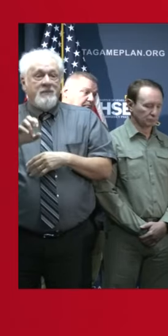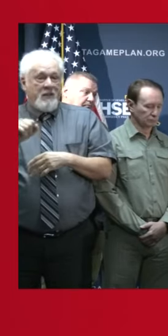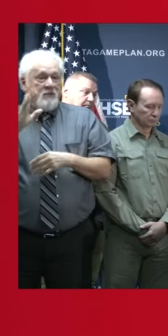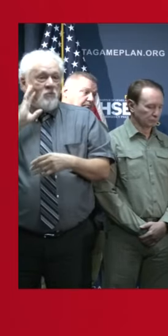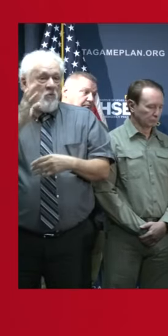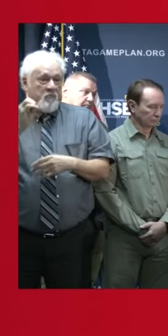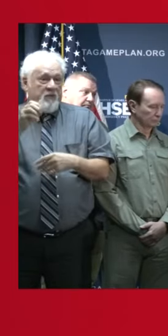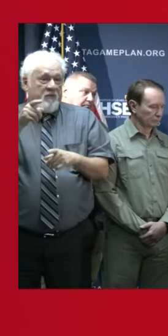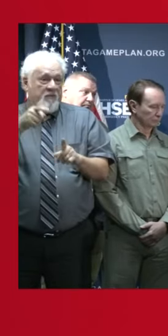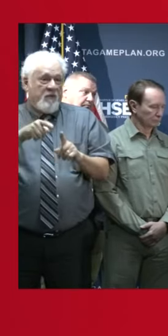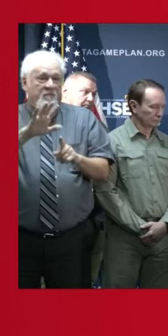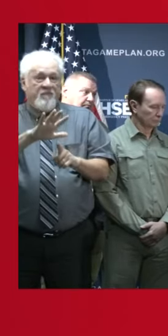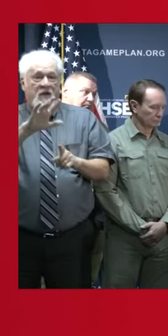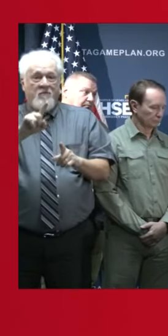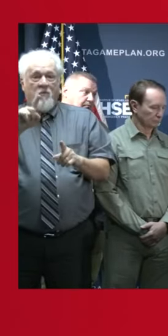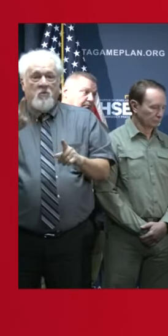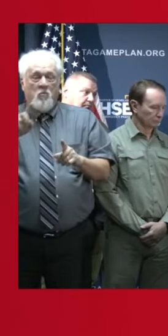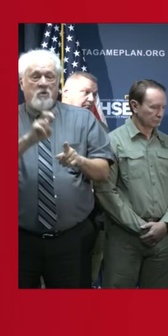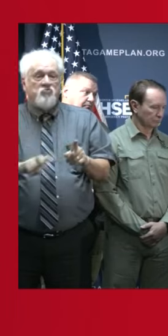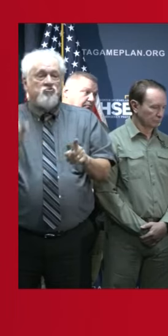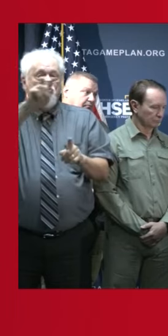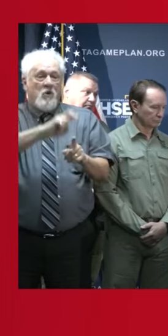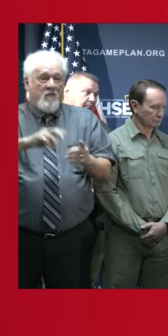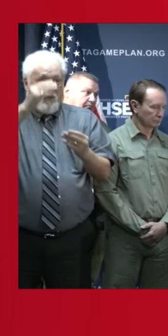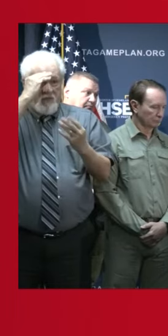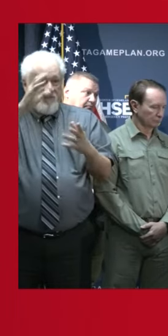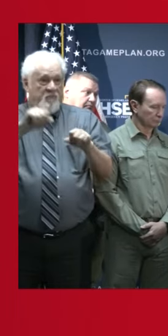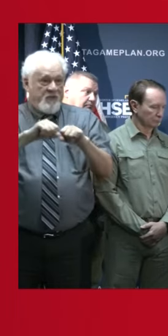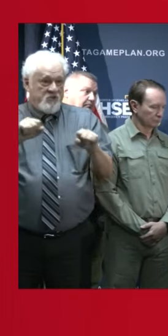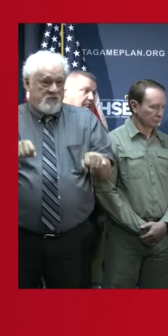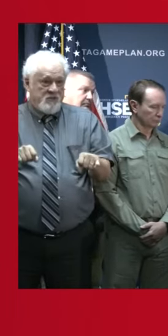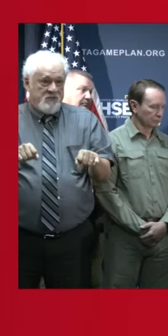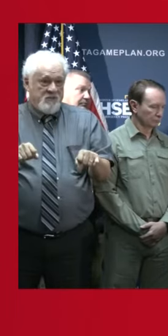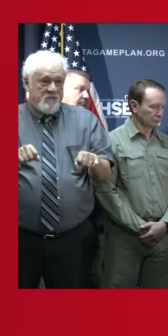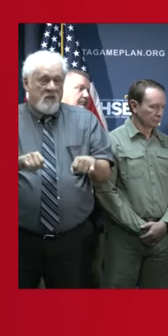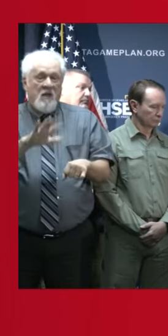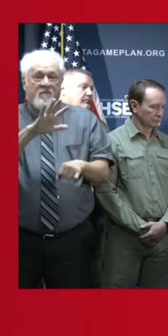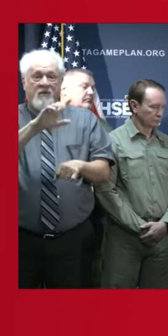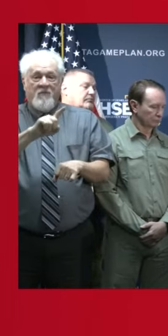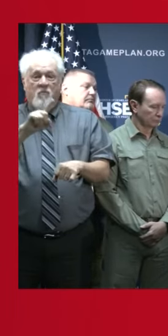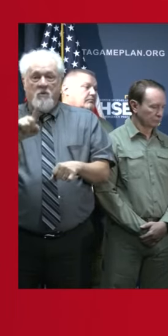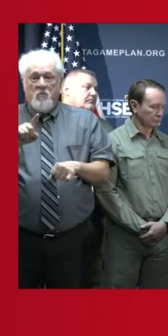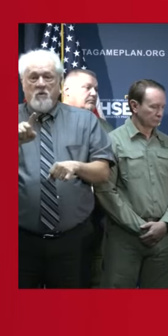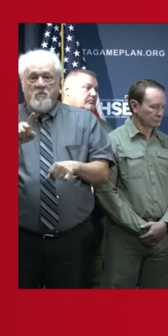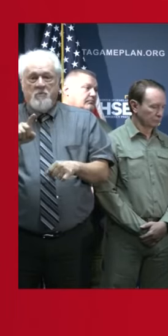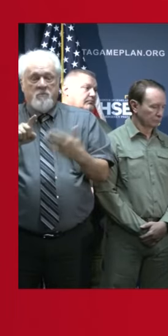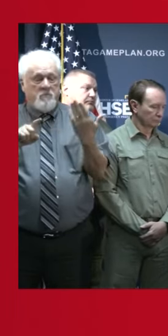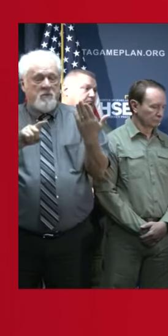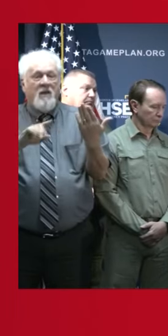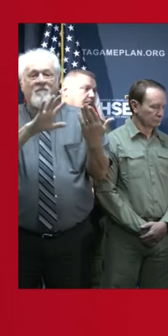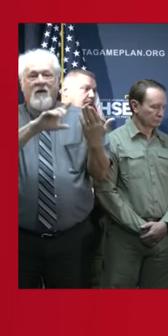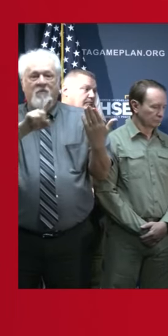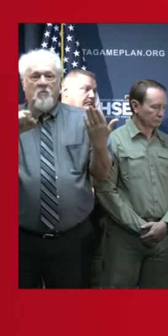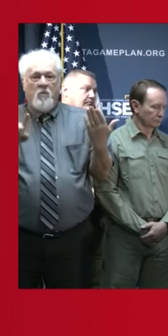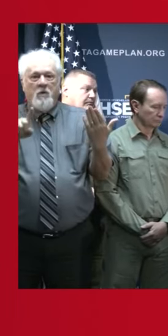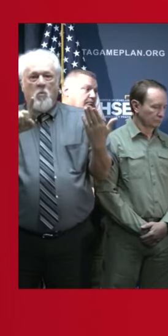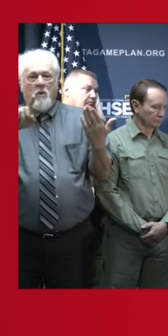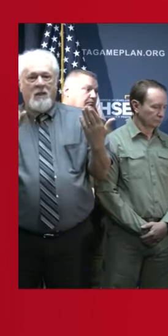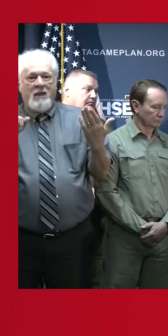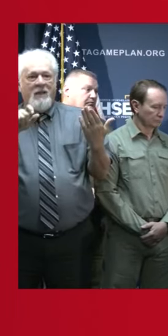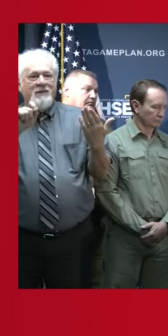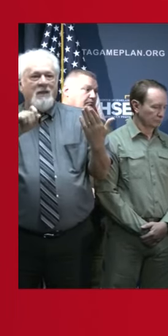available through the 511 Travel Information System at 5111a